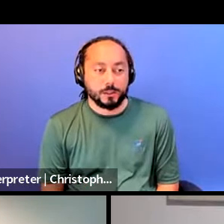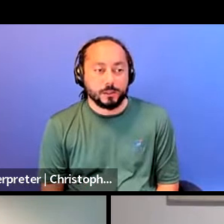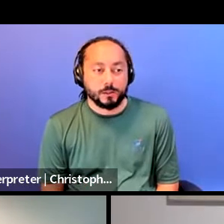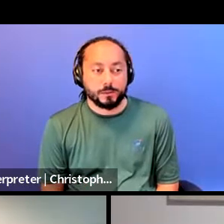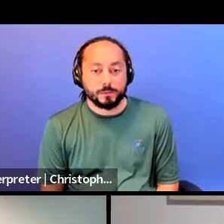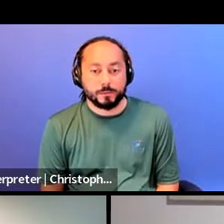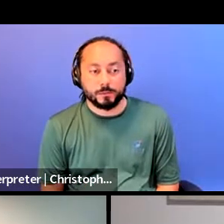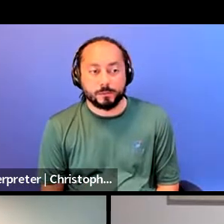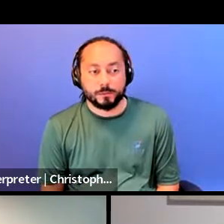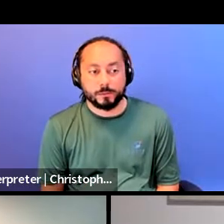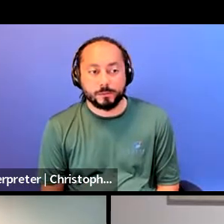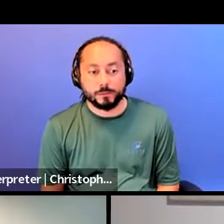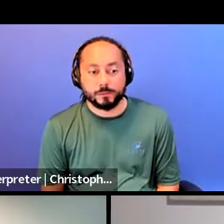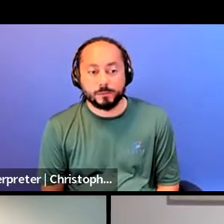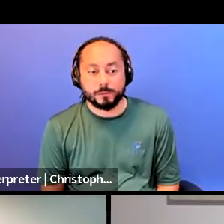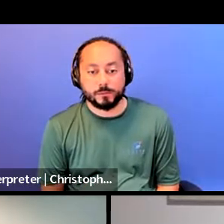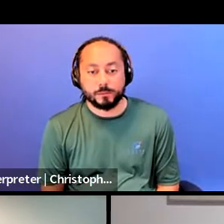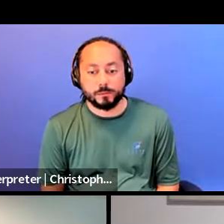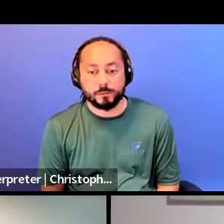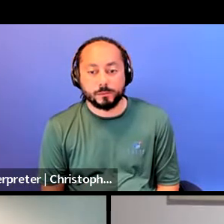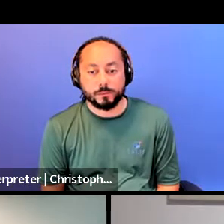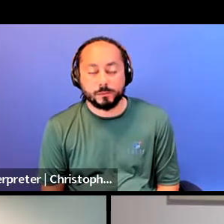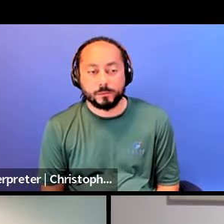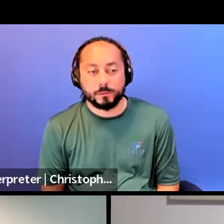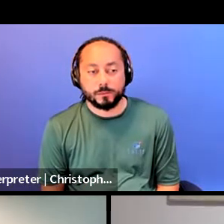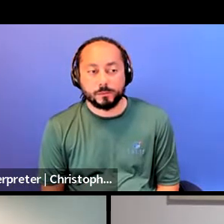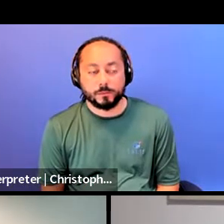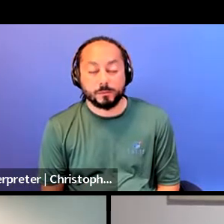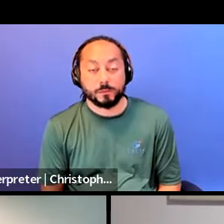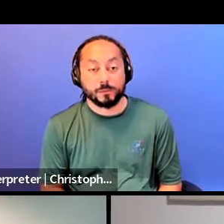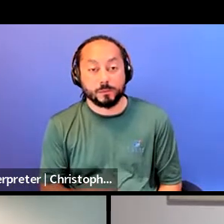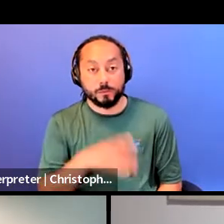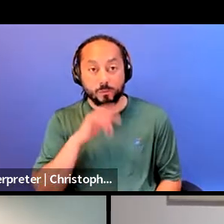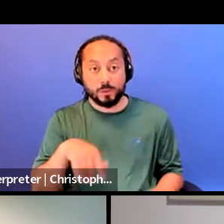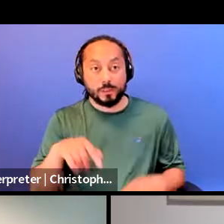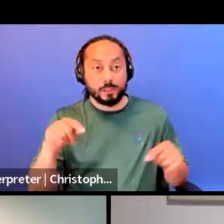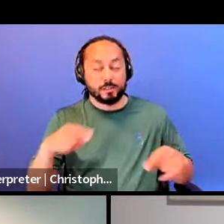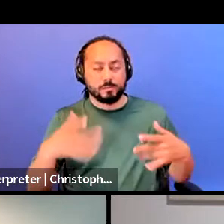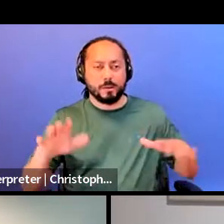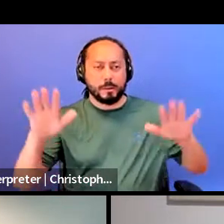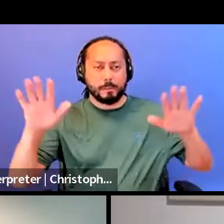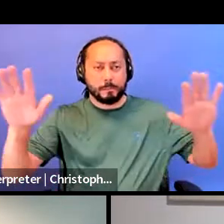I want to actually, and I really, I mean, this has been really amazing